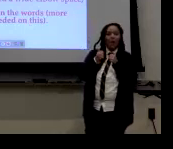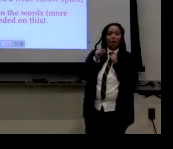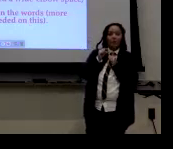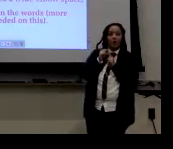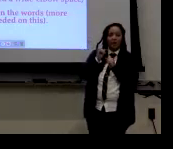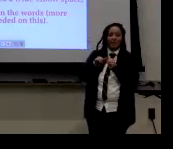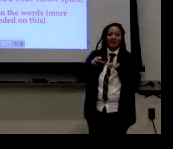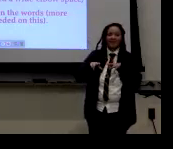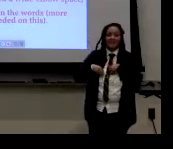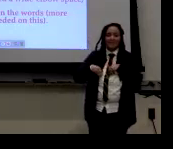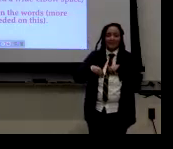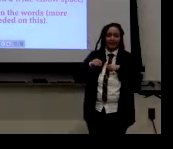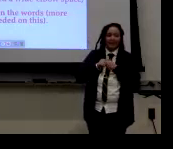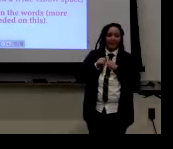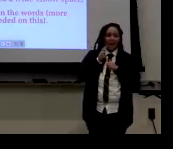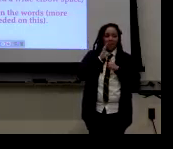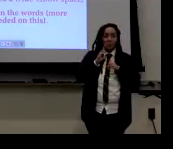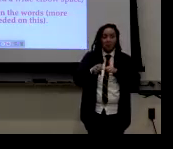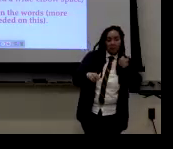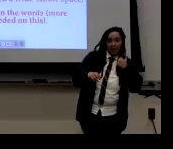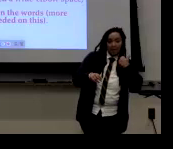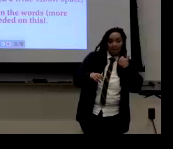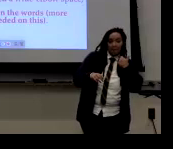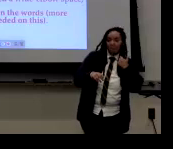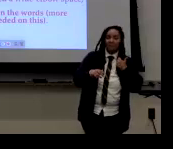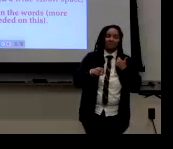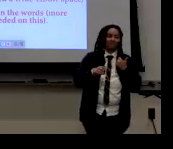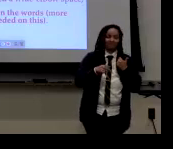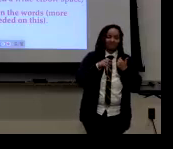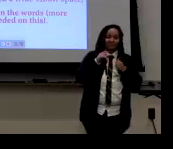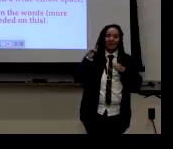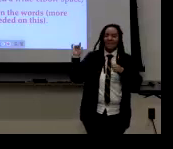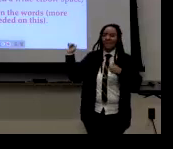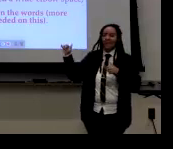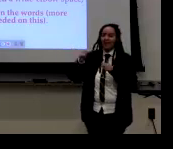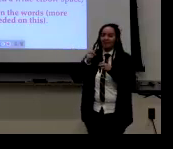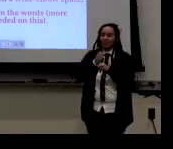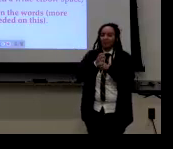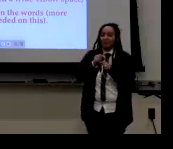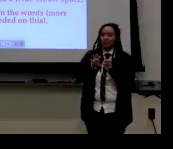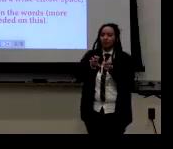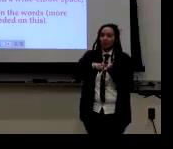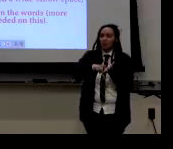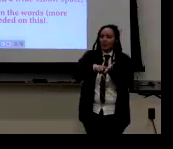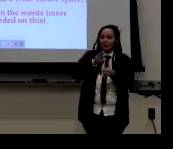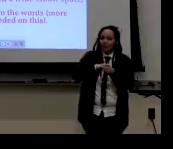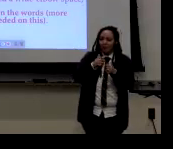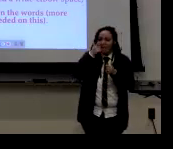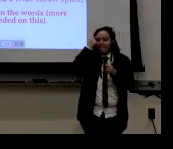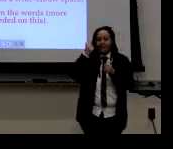and, um, which word would be acceptable to have your thumb out. So, um,